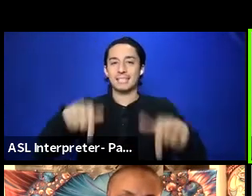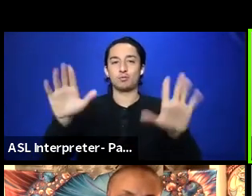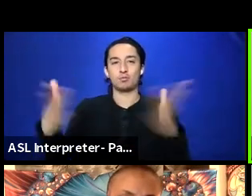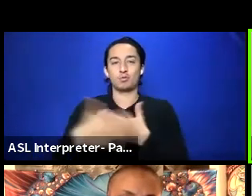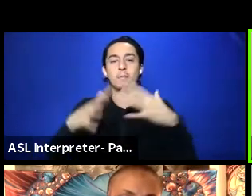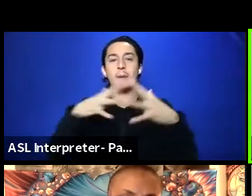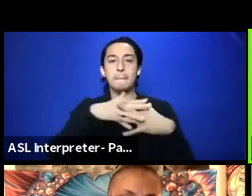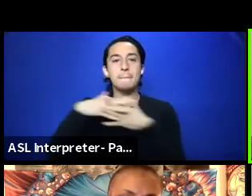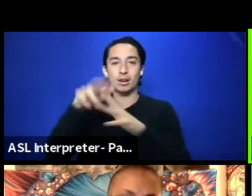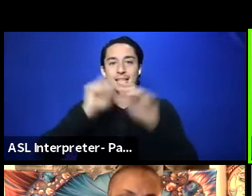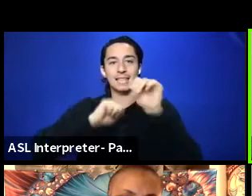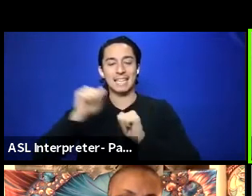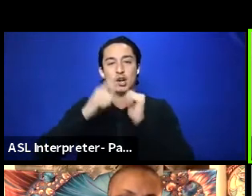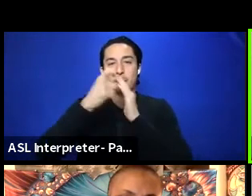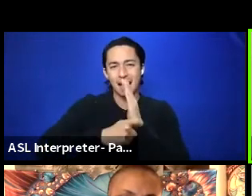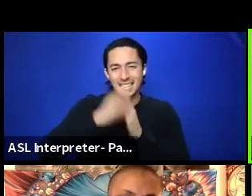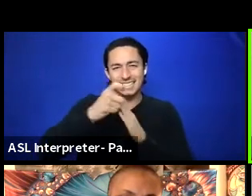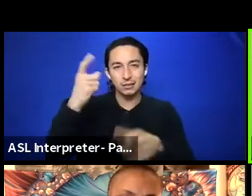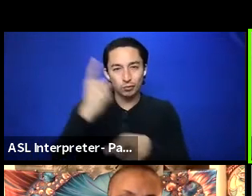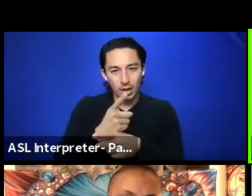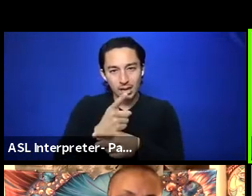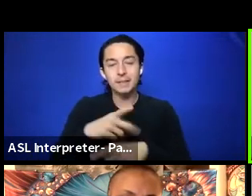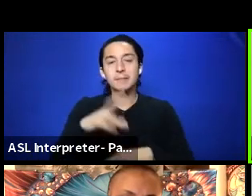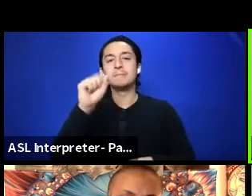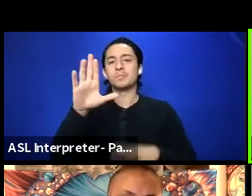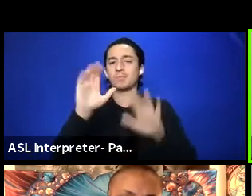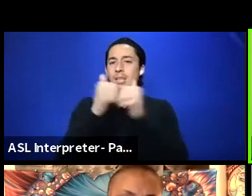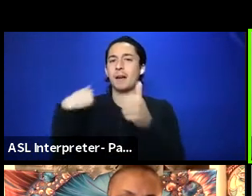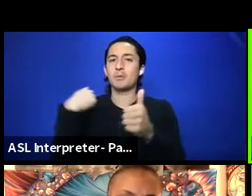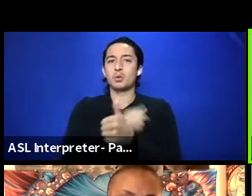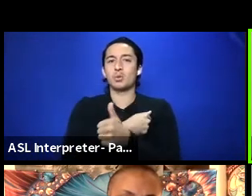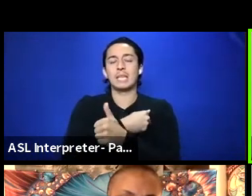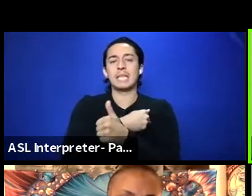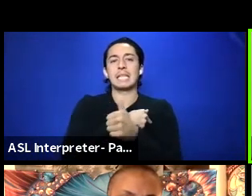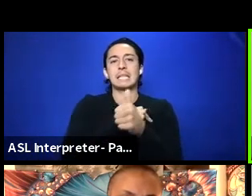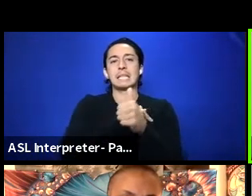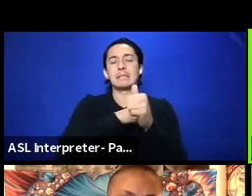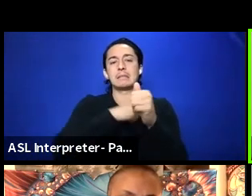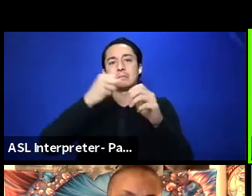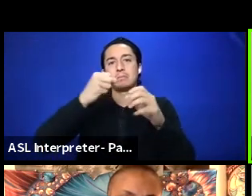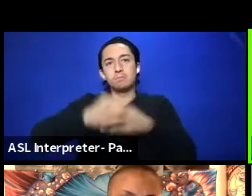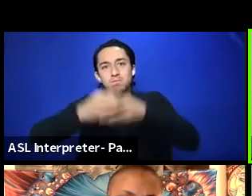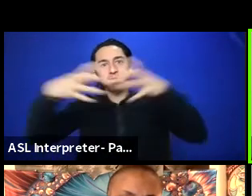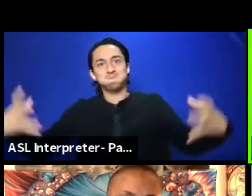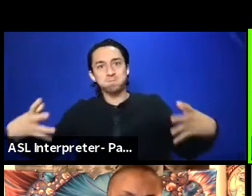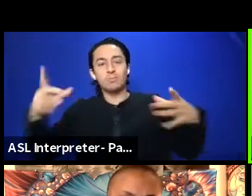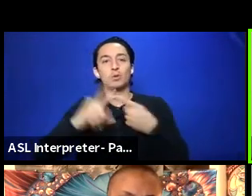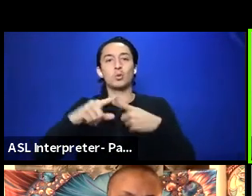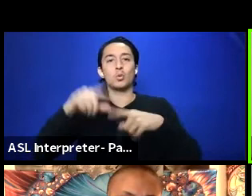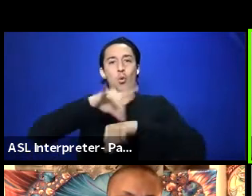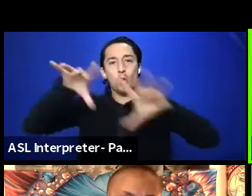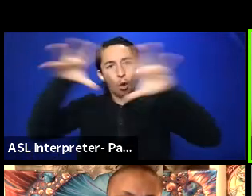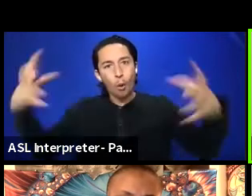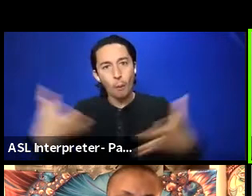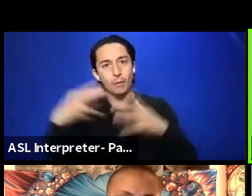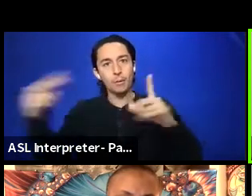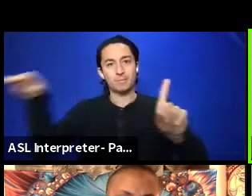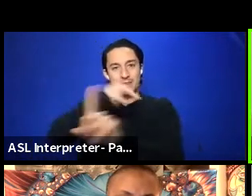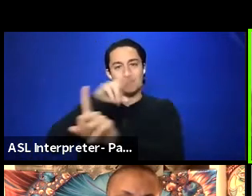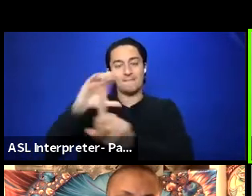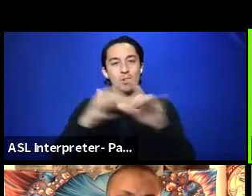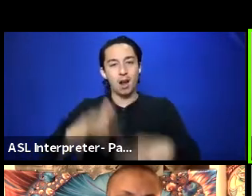So how do we, like, take that global perspective with our audience development and leverage,